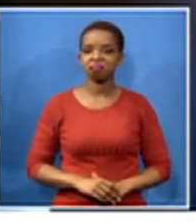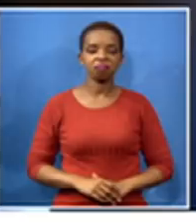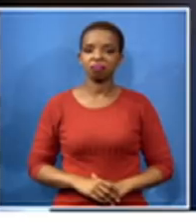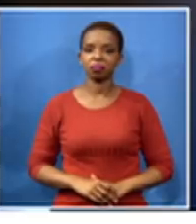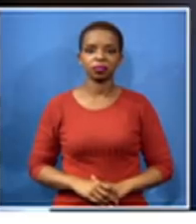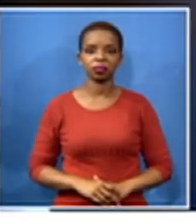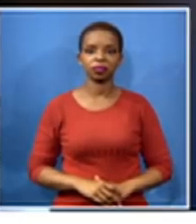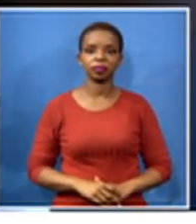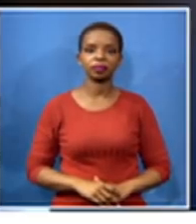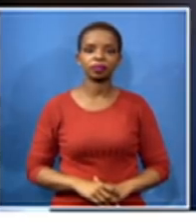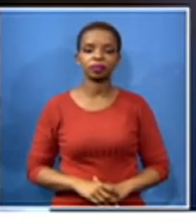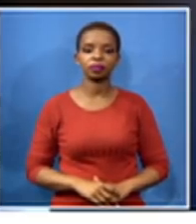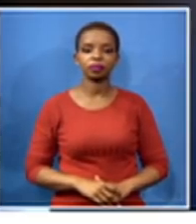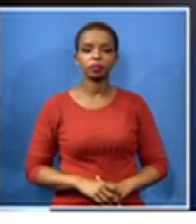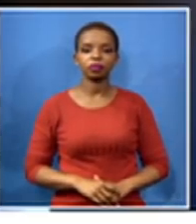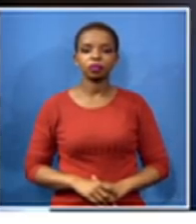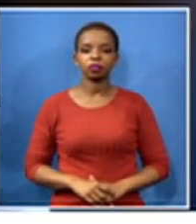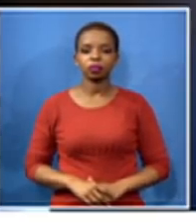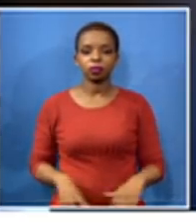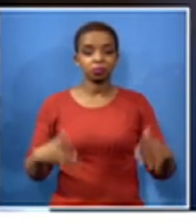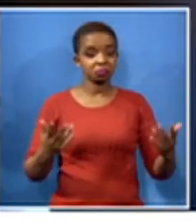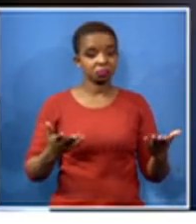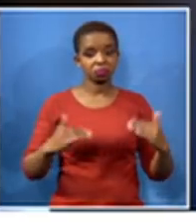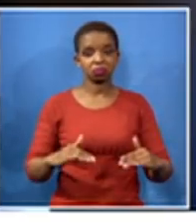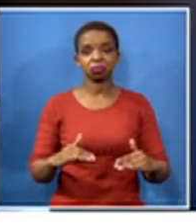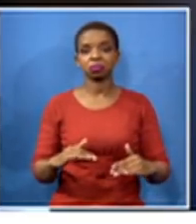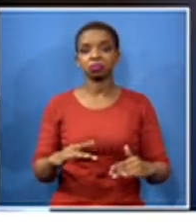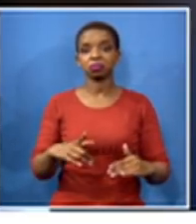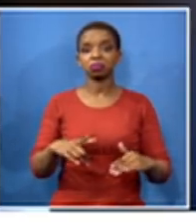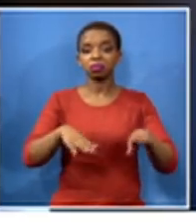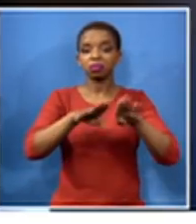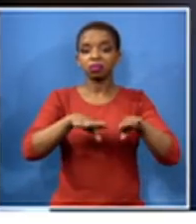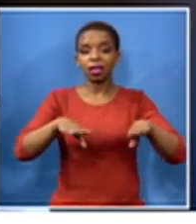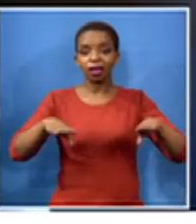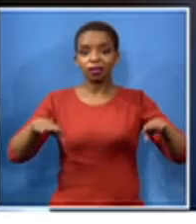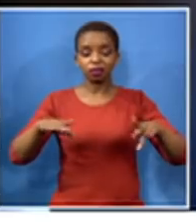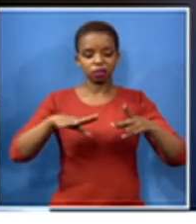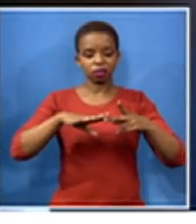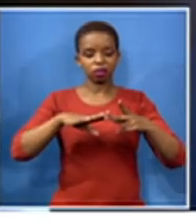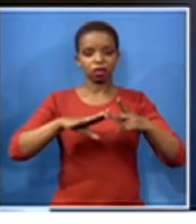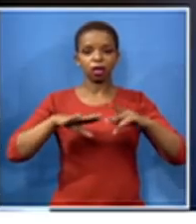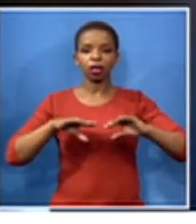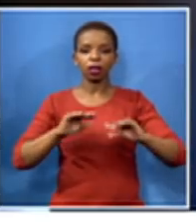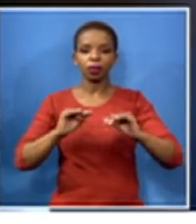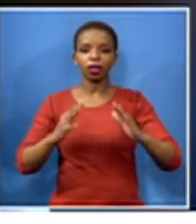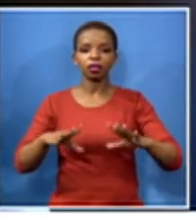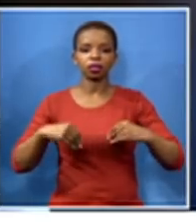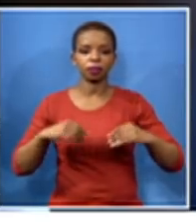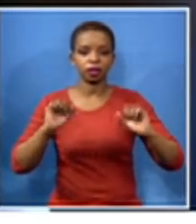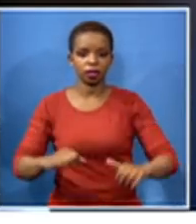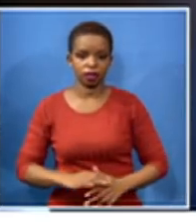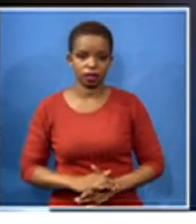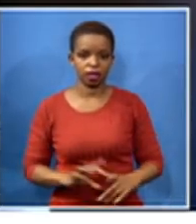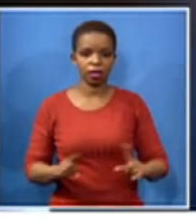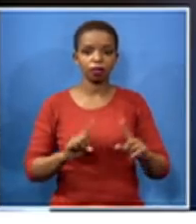kids are affected educators but there is a solution